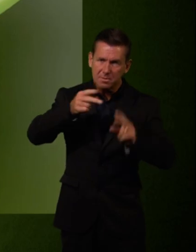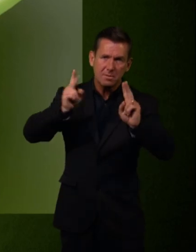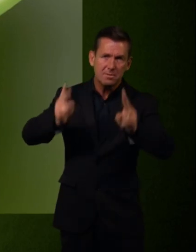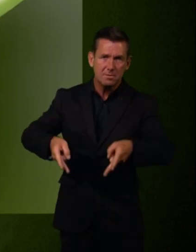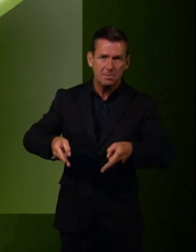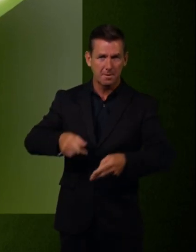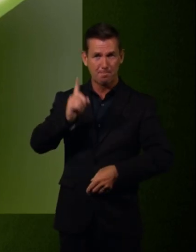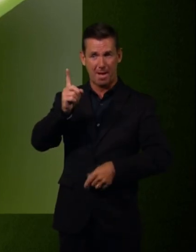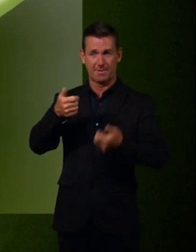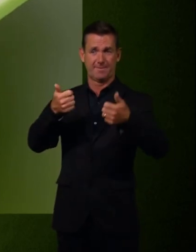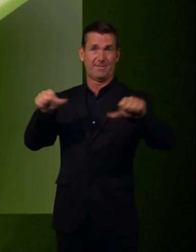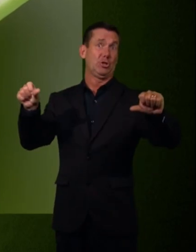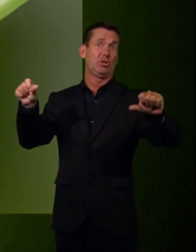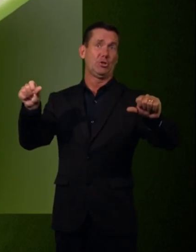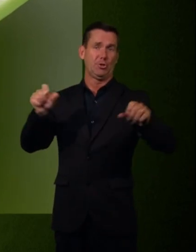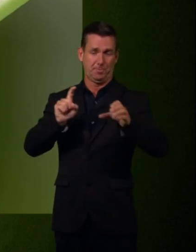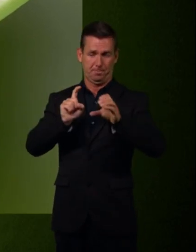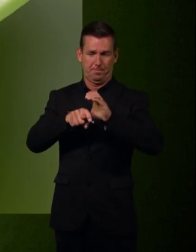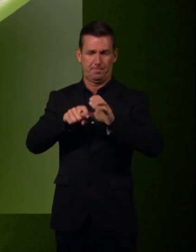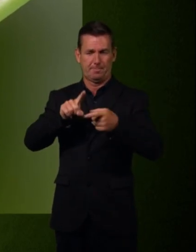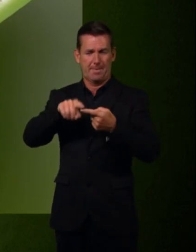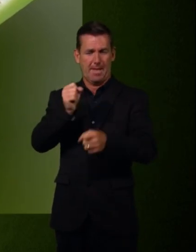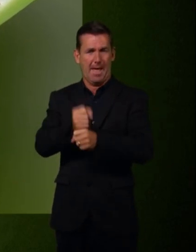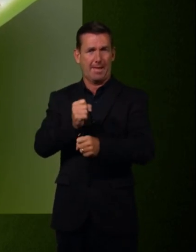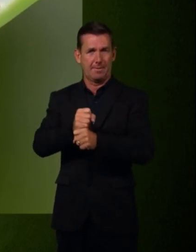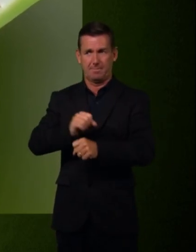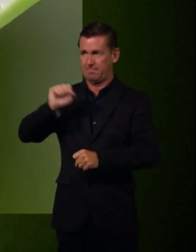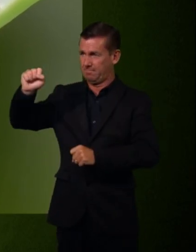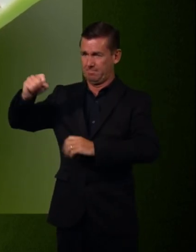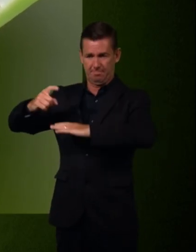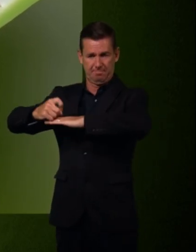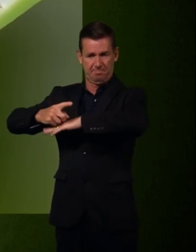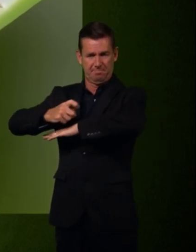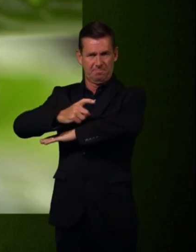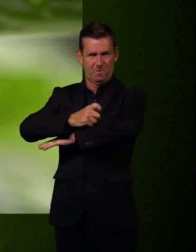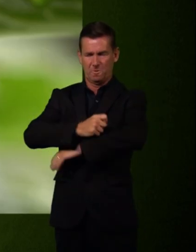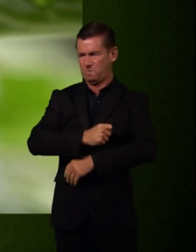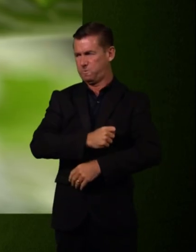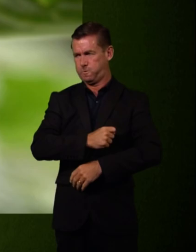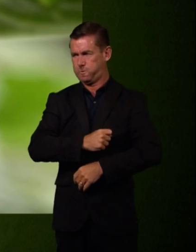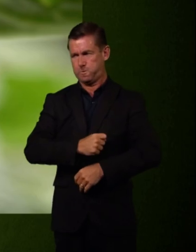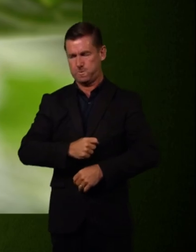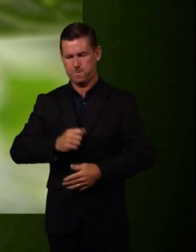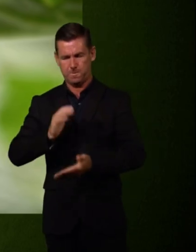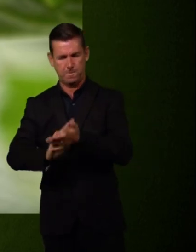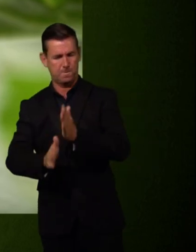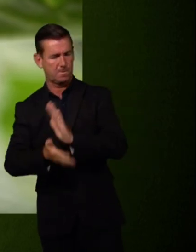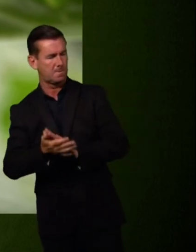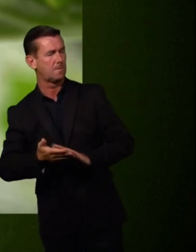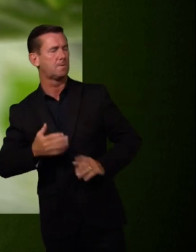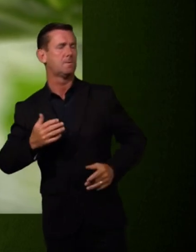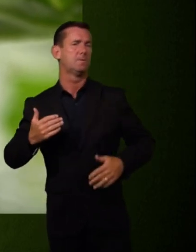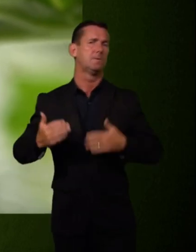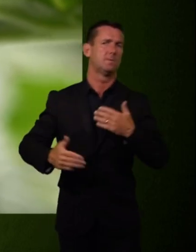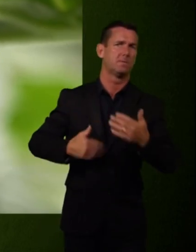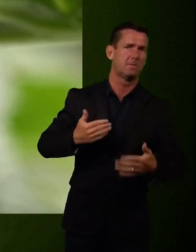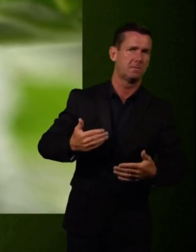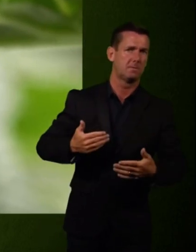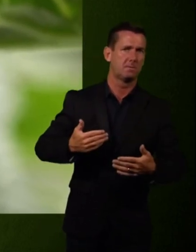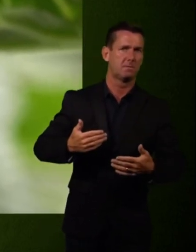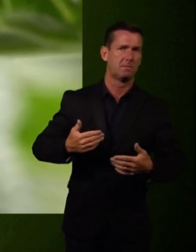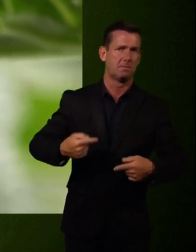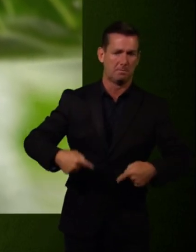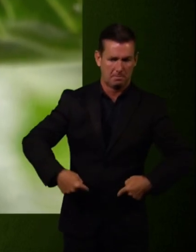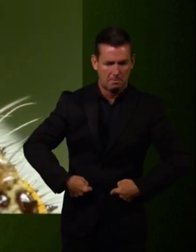The caterpillar carries on as normal, seemingly unscathed, but as it grows, so